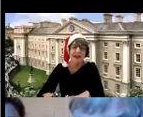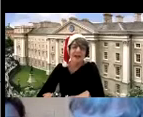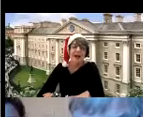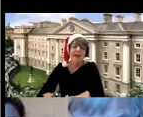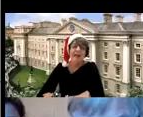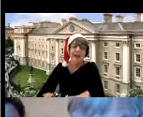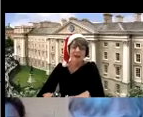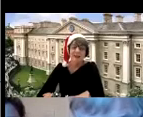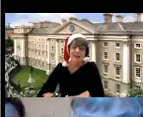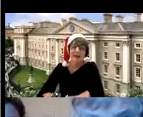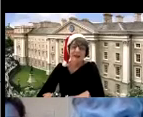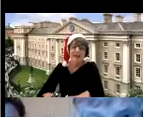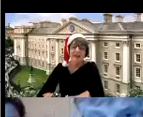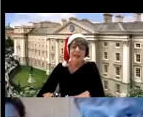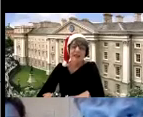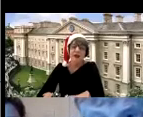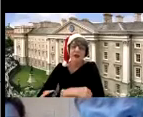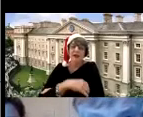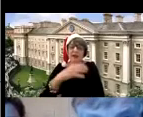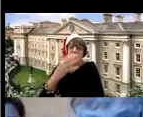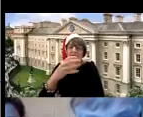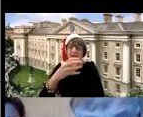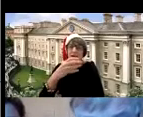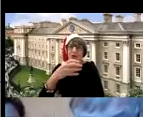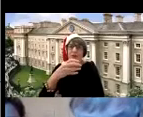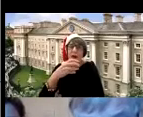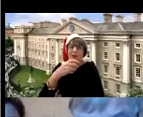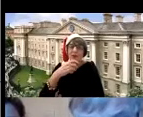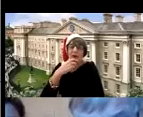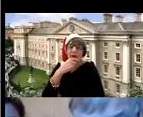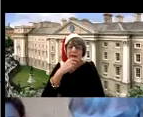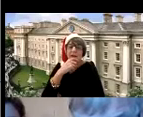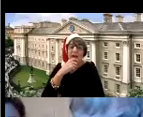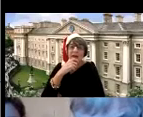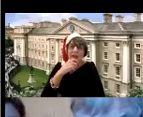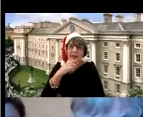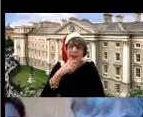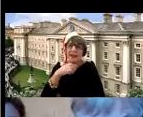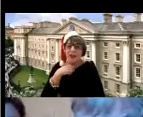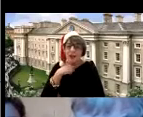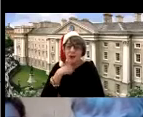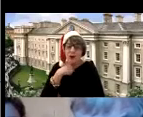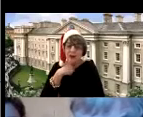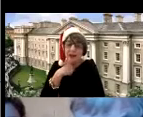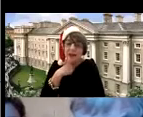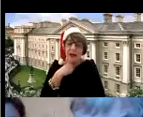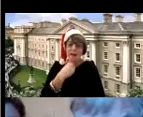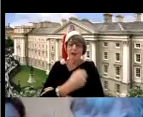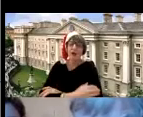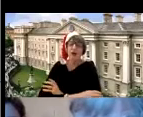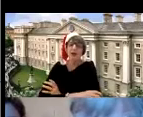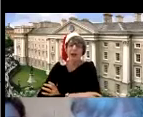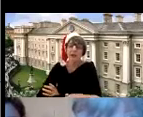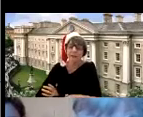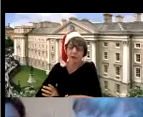and and it really it is under the it's a huge body of work and i think ids tilde in its own right has